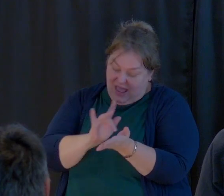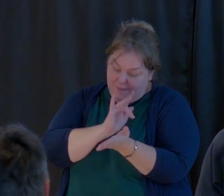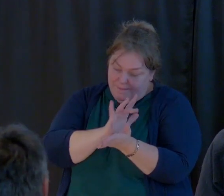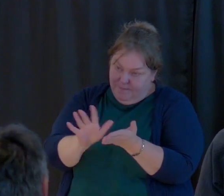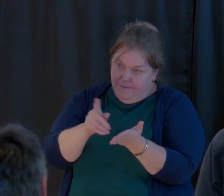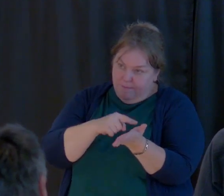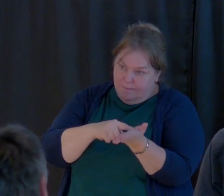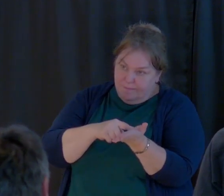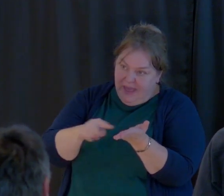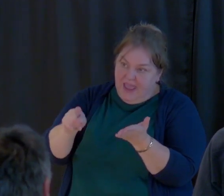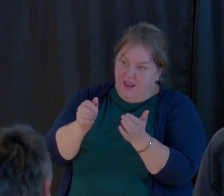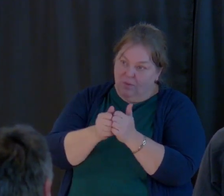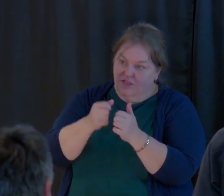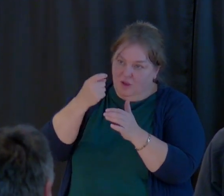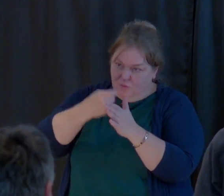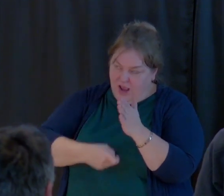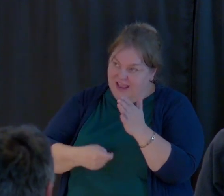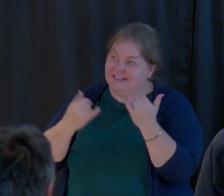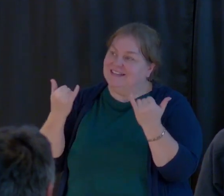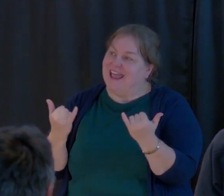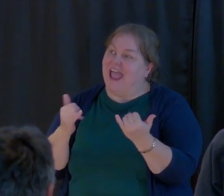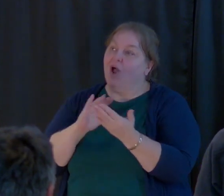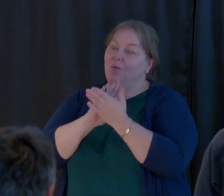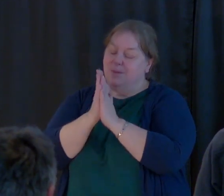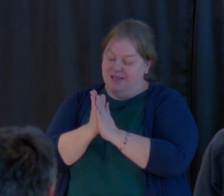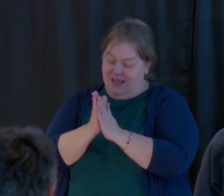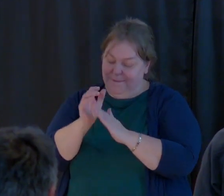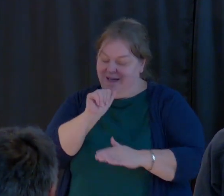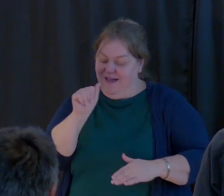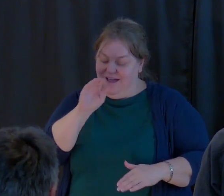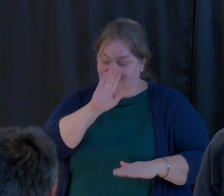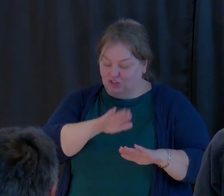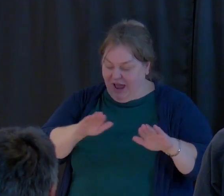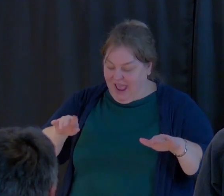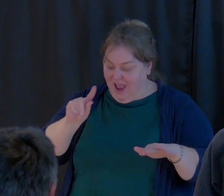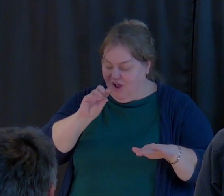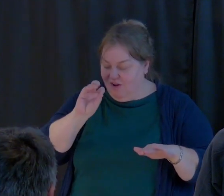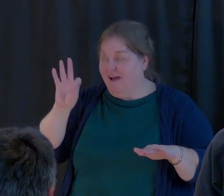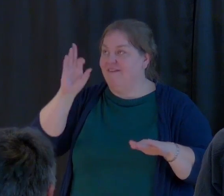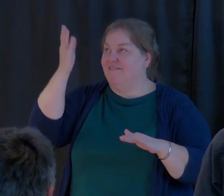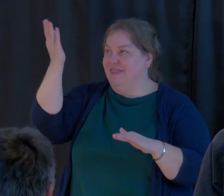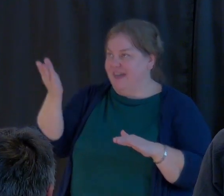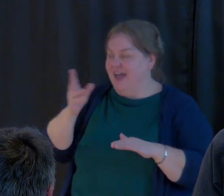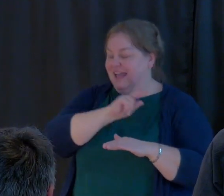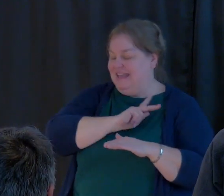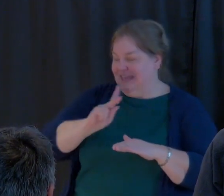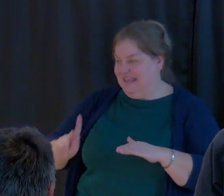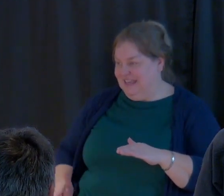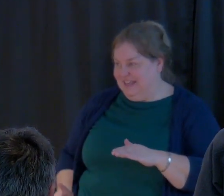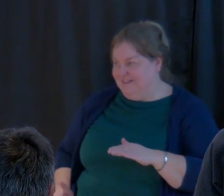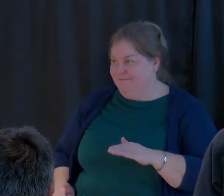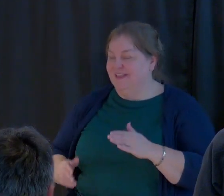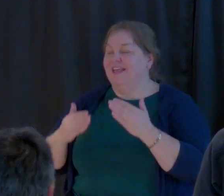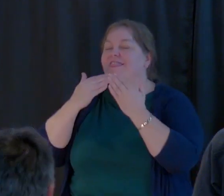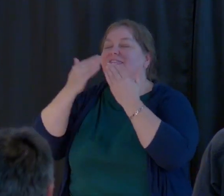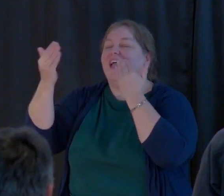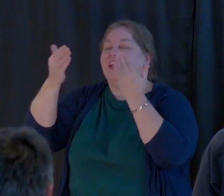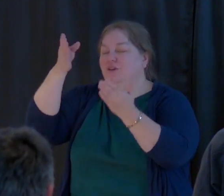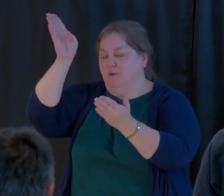now become a child of the King, you and your Son Jesus. Thank you, God,